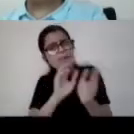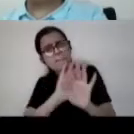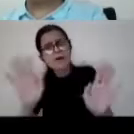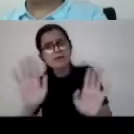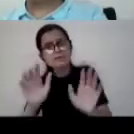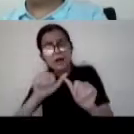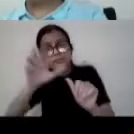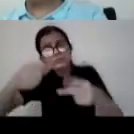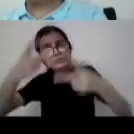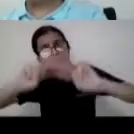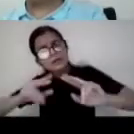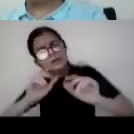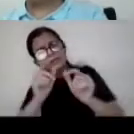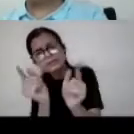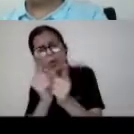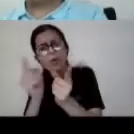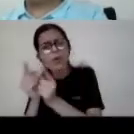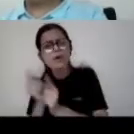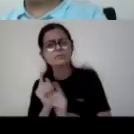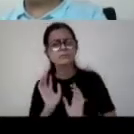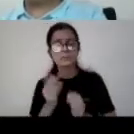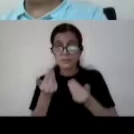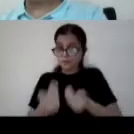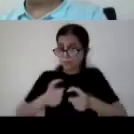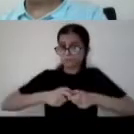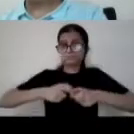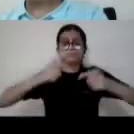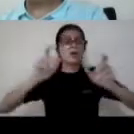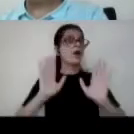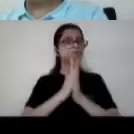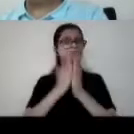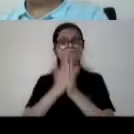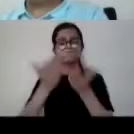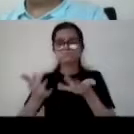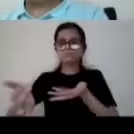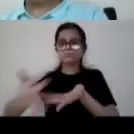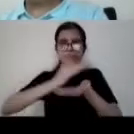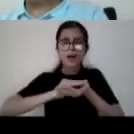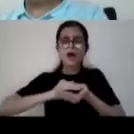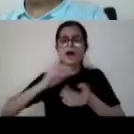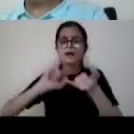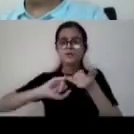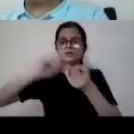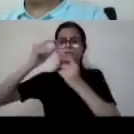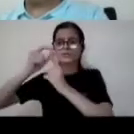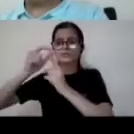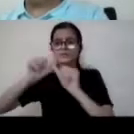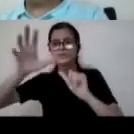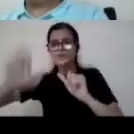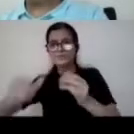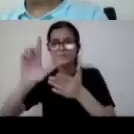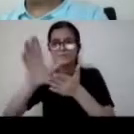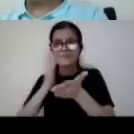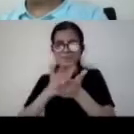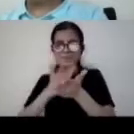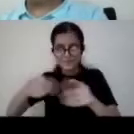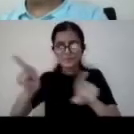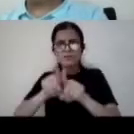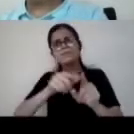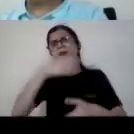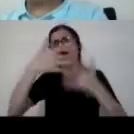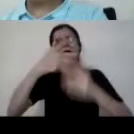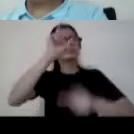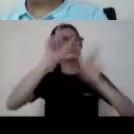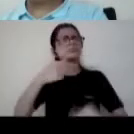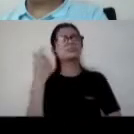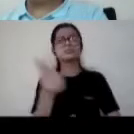format but this itself is actually huge because before sudan any user had access to just about